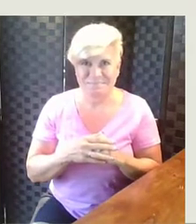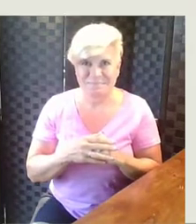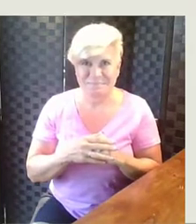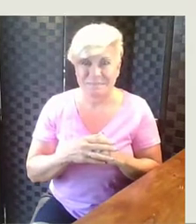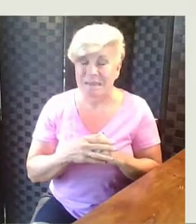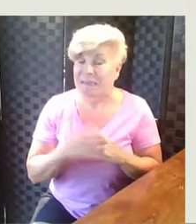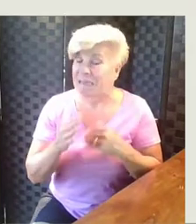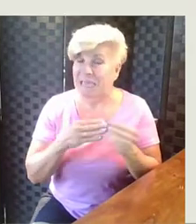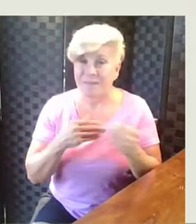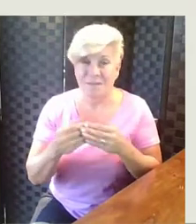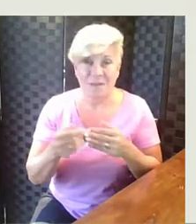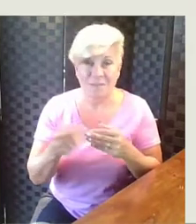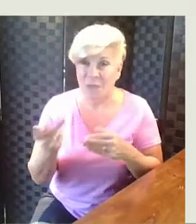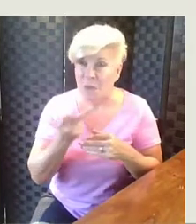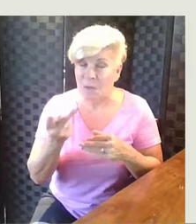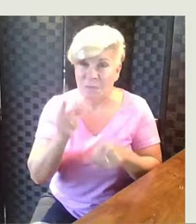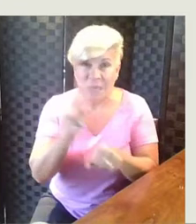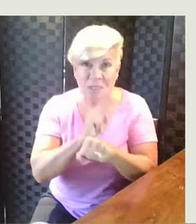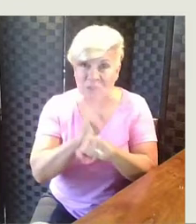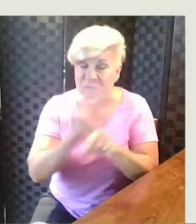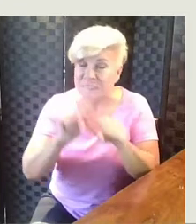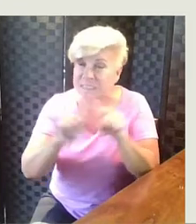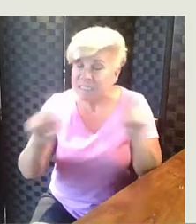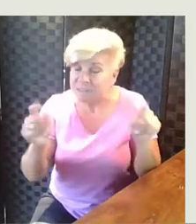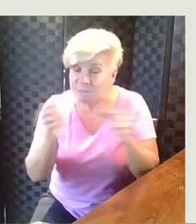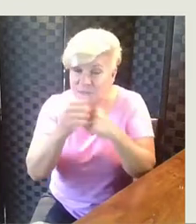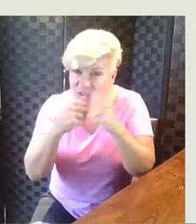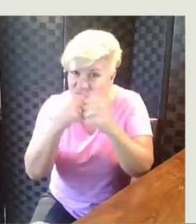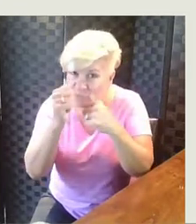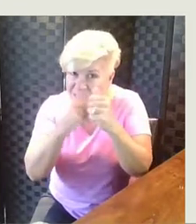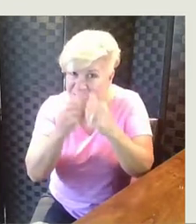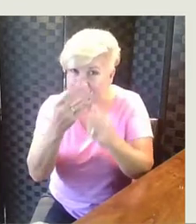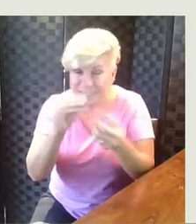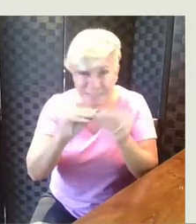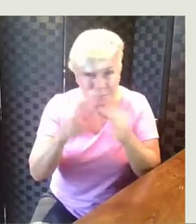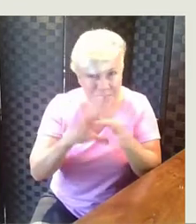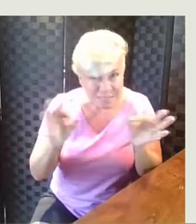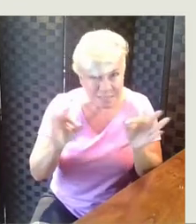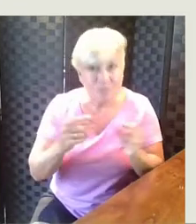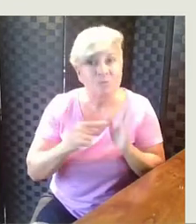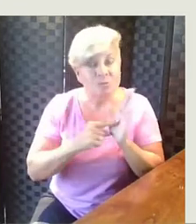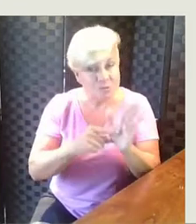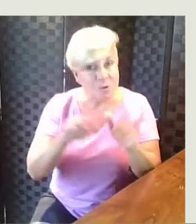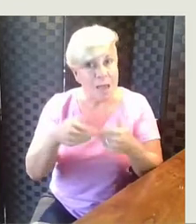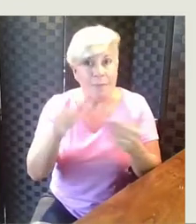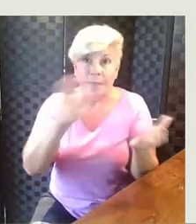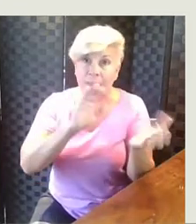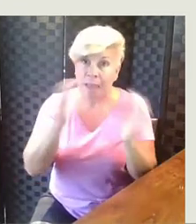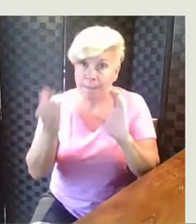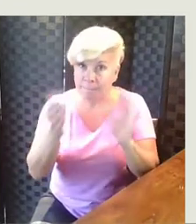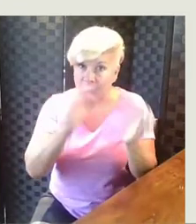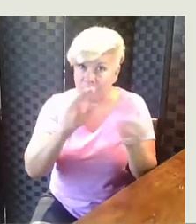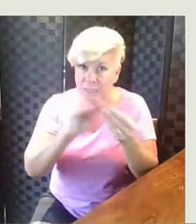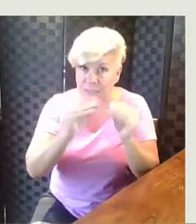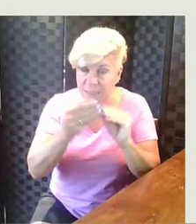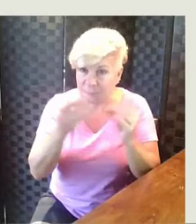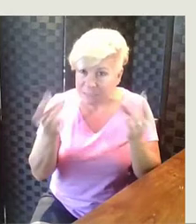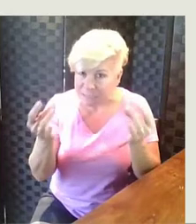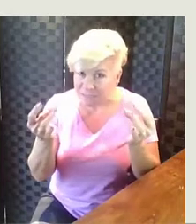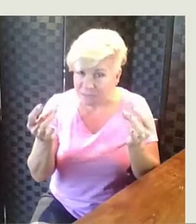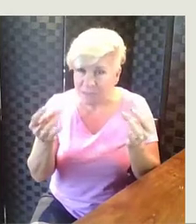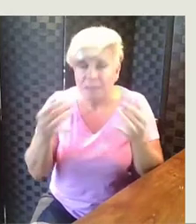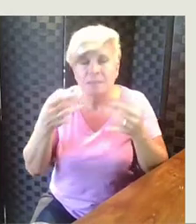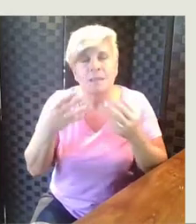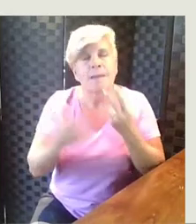Even though Maya and Brian used different strategies and equations to show how they compared their number of stickers,